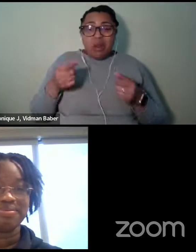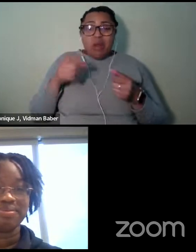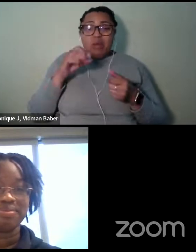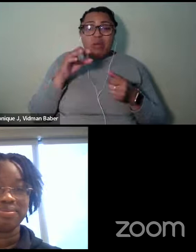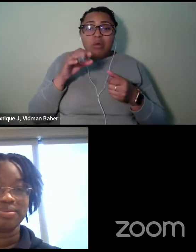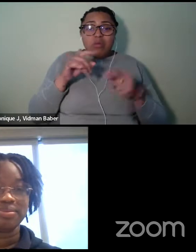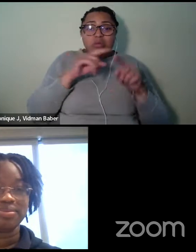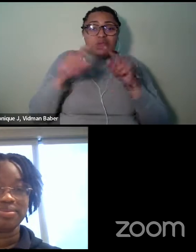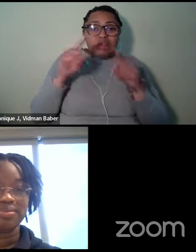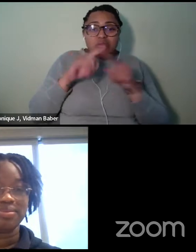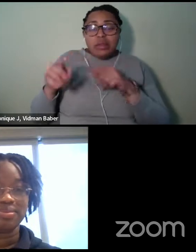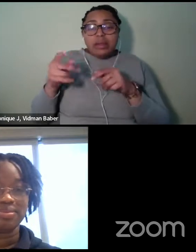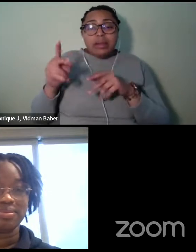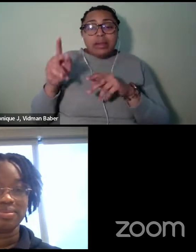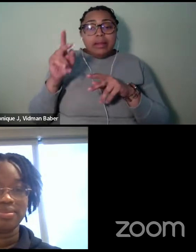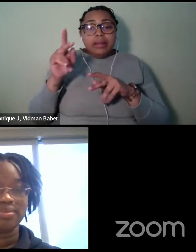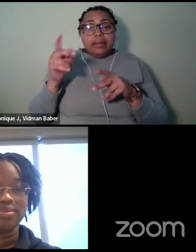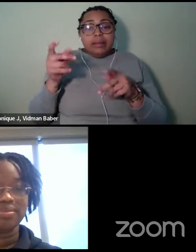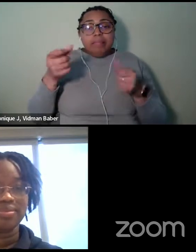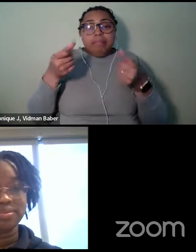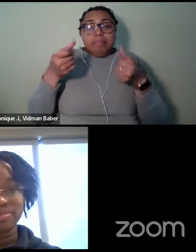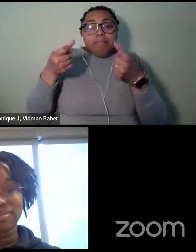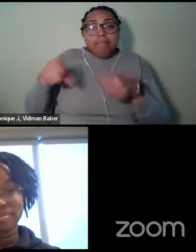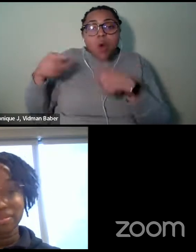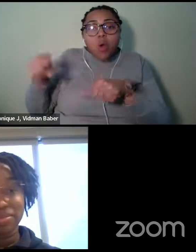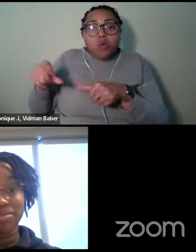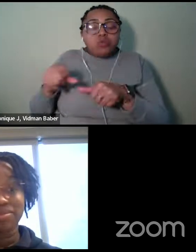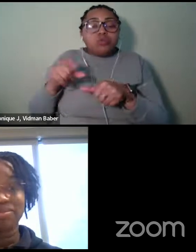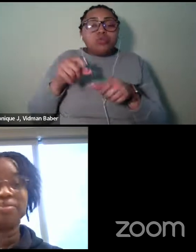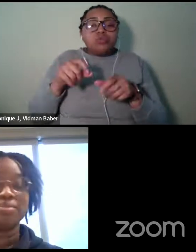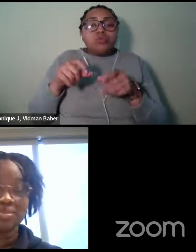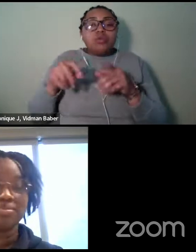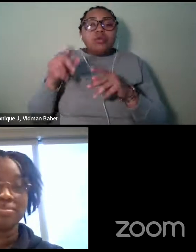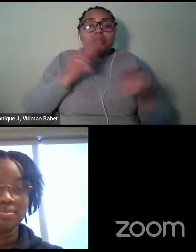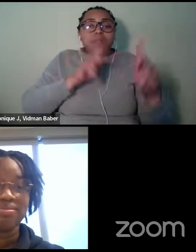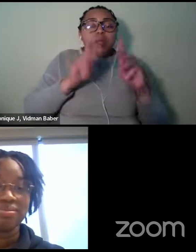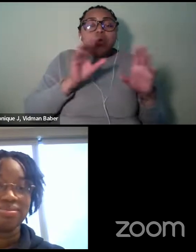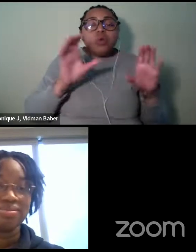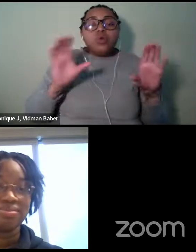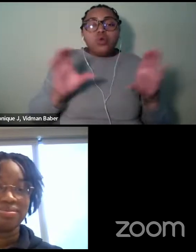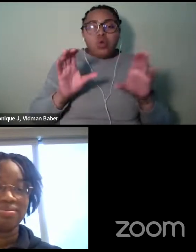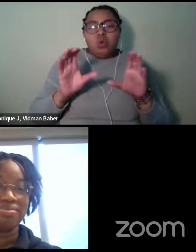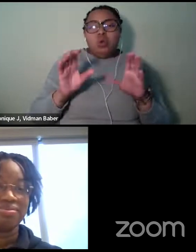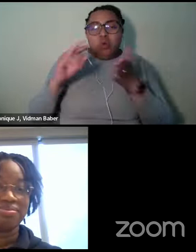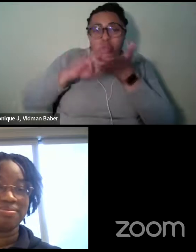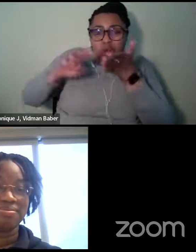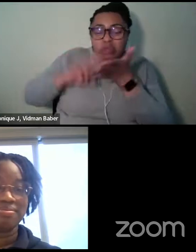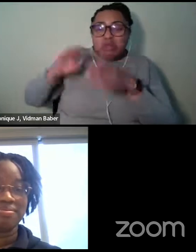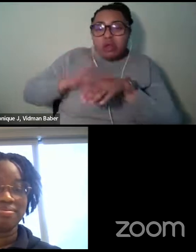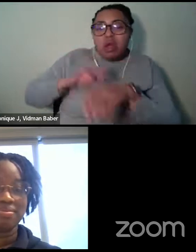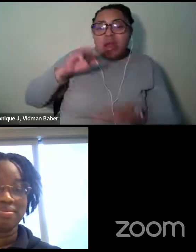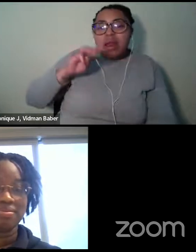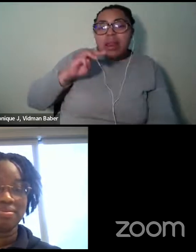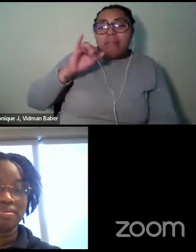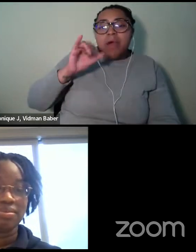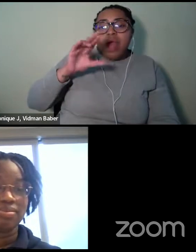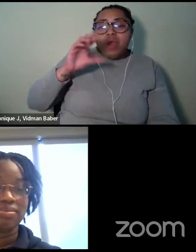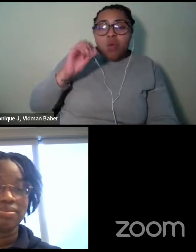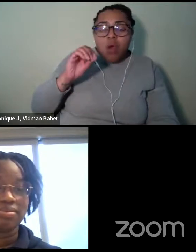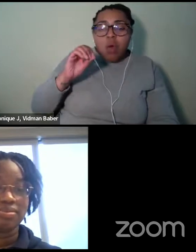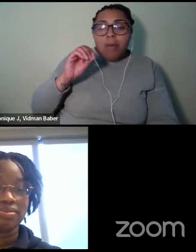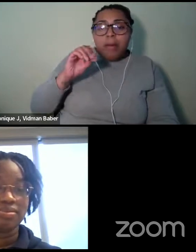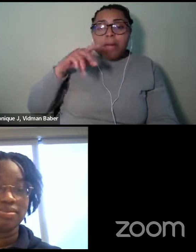people doing different, you know, researching microplastics and all this just fascinating, wonderful.